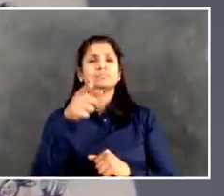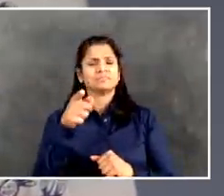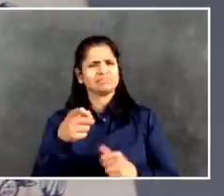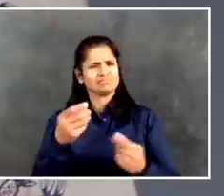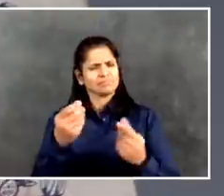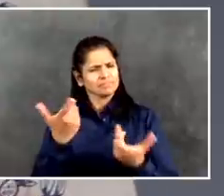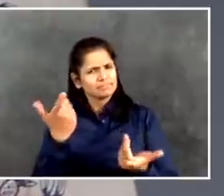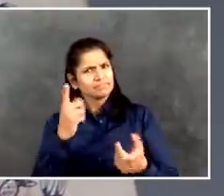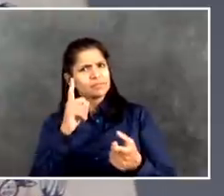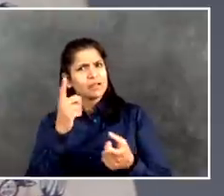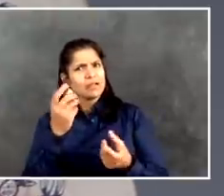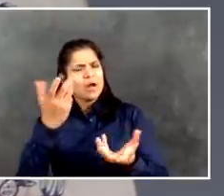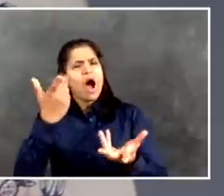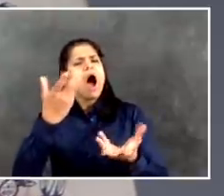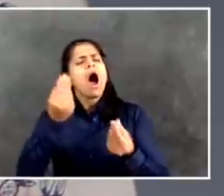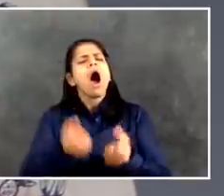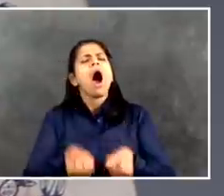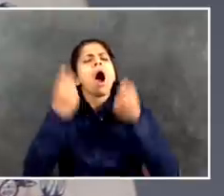just give us the total number.